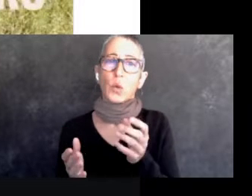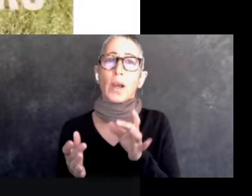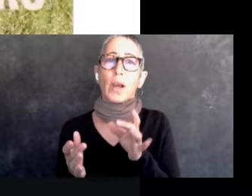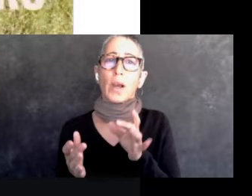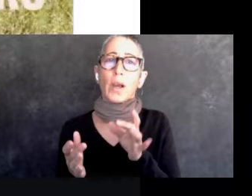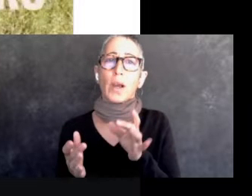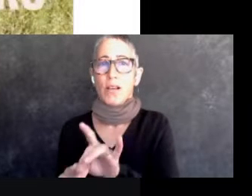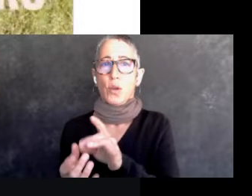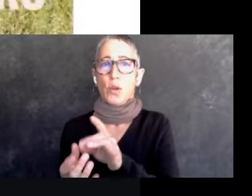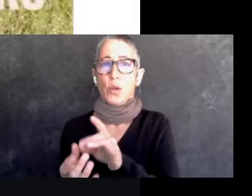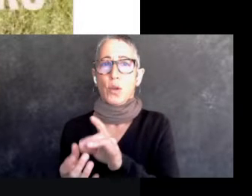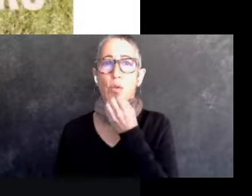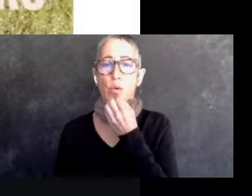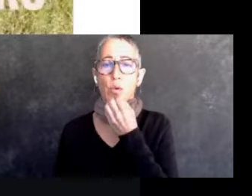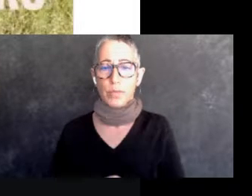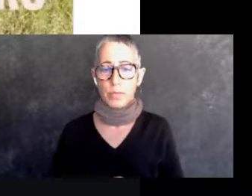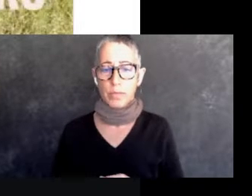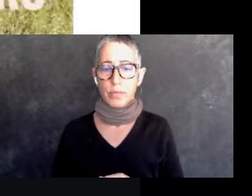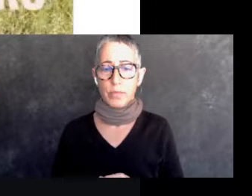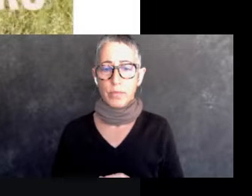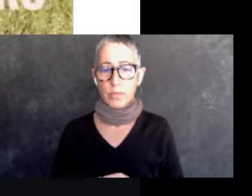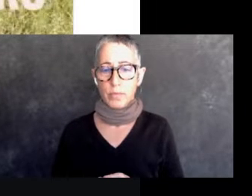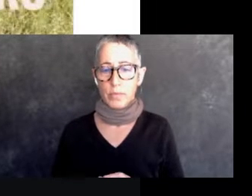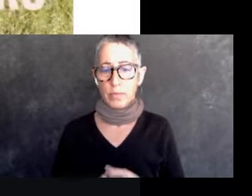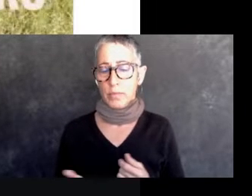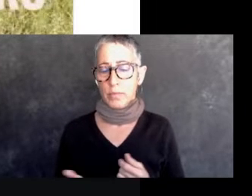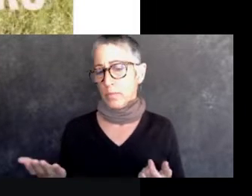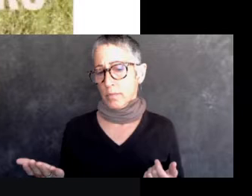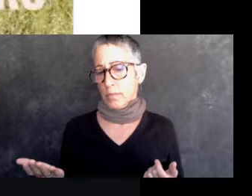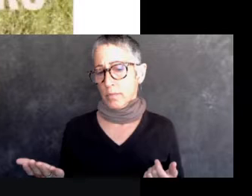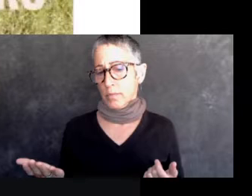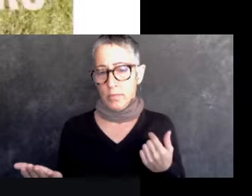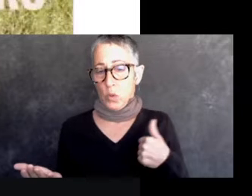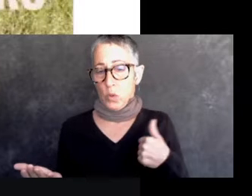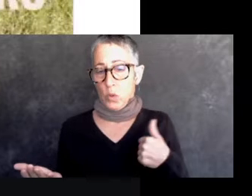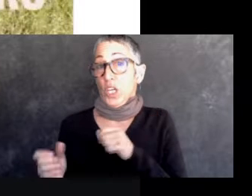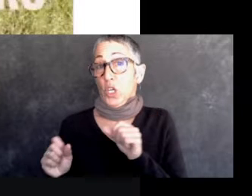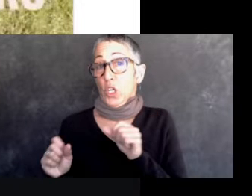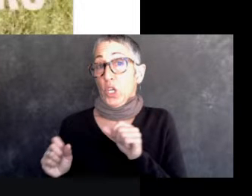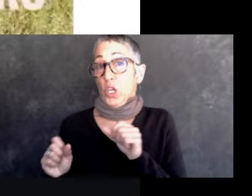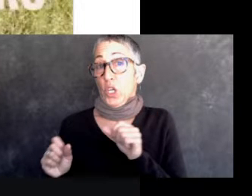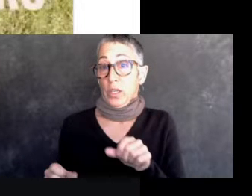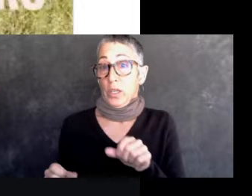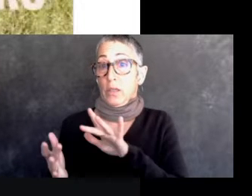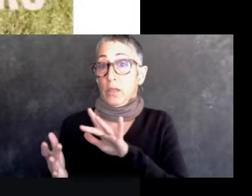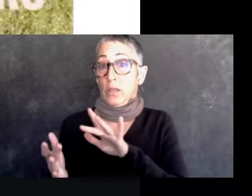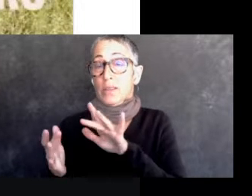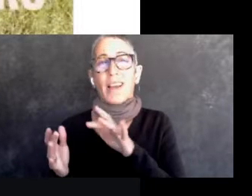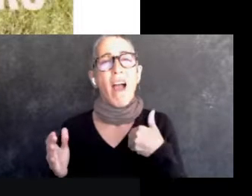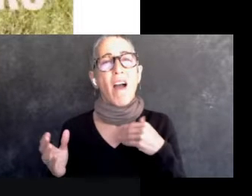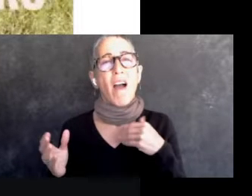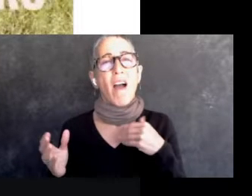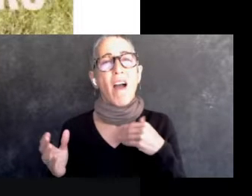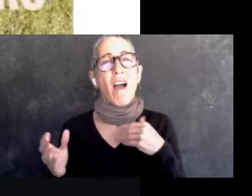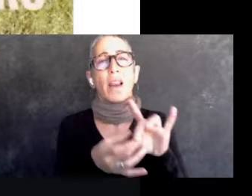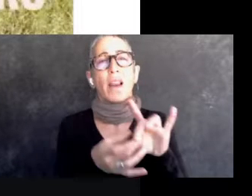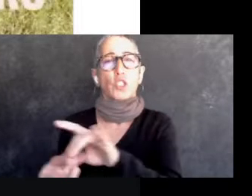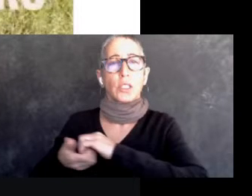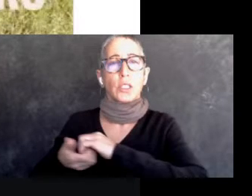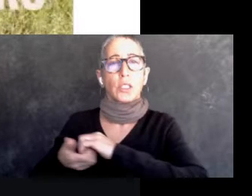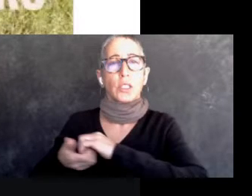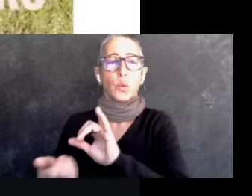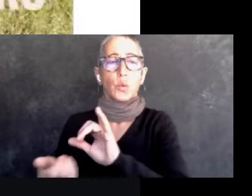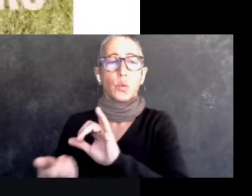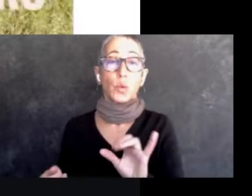that's great. I don't feel like we reach out as much as we could. Uh, and I also feel like people in other spaces deserve to